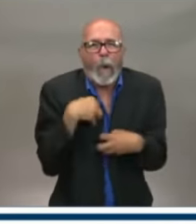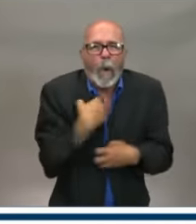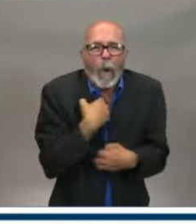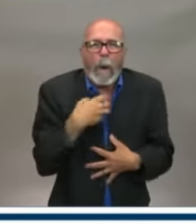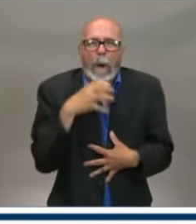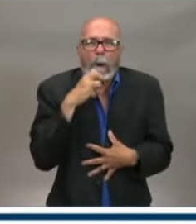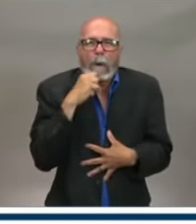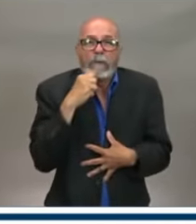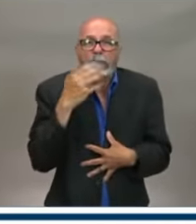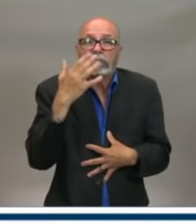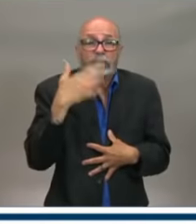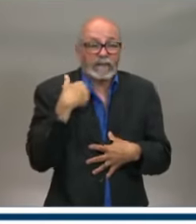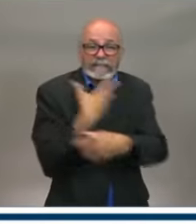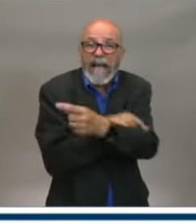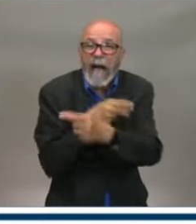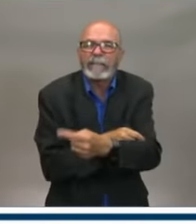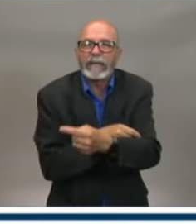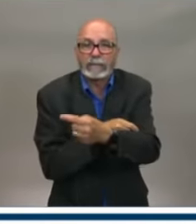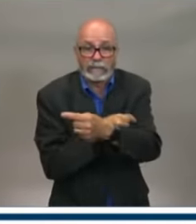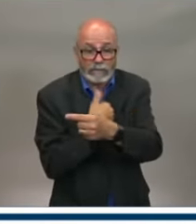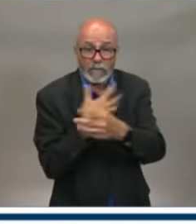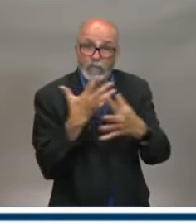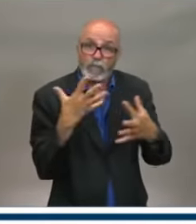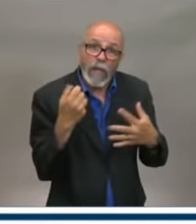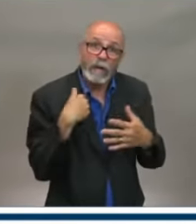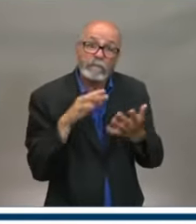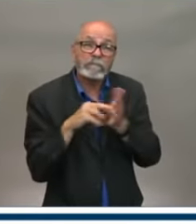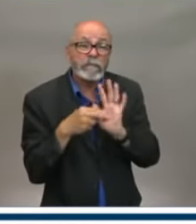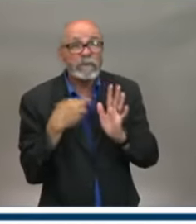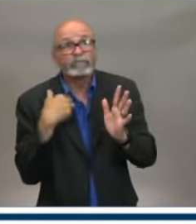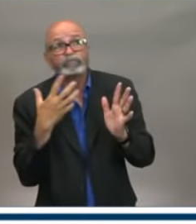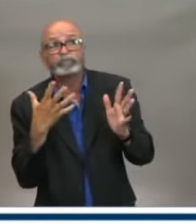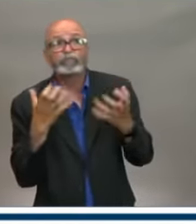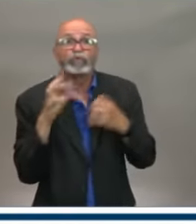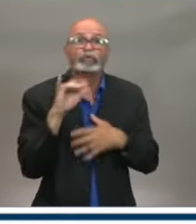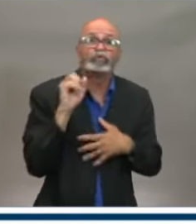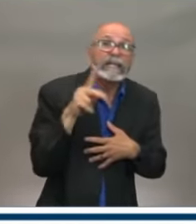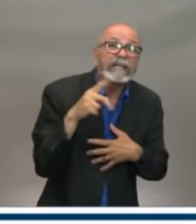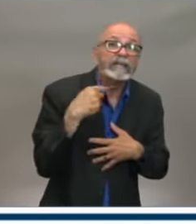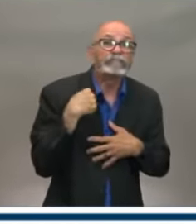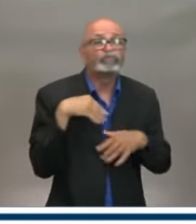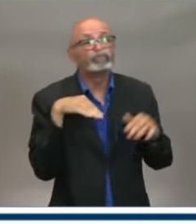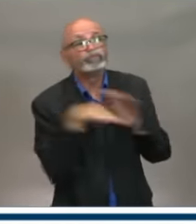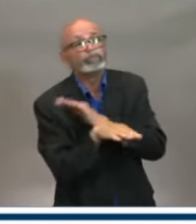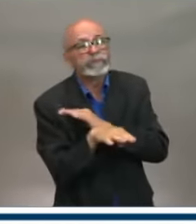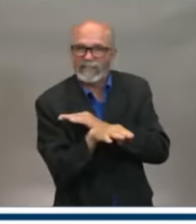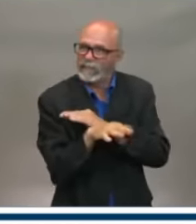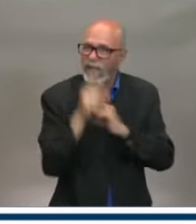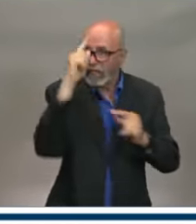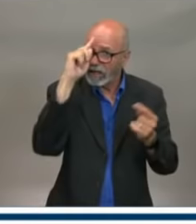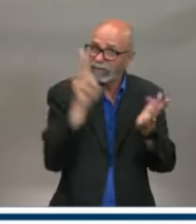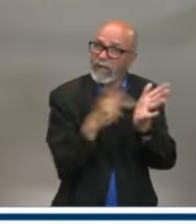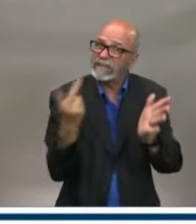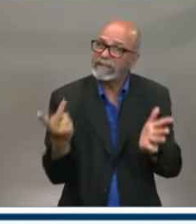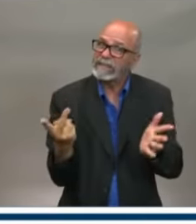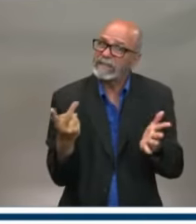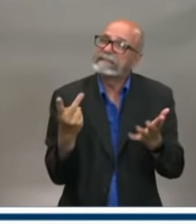what risk you put yourself at are important. And, you know, as various businesses, organizations,